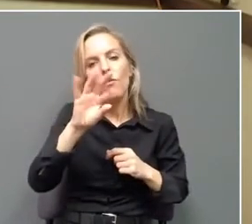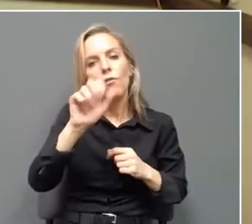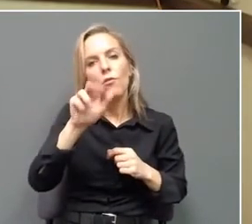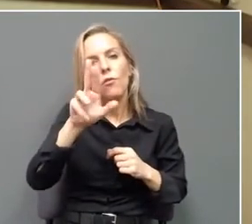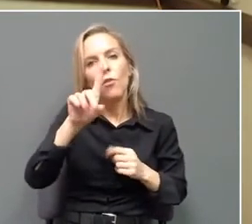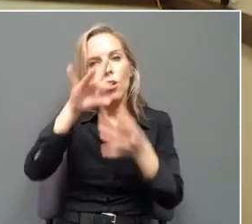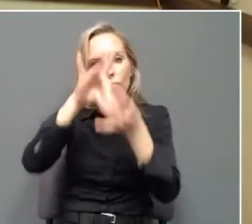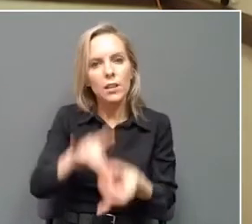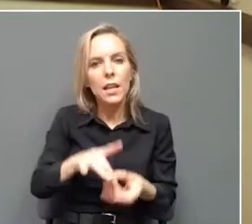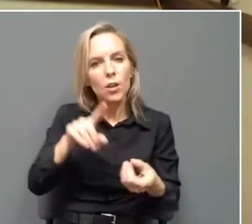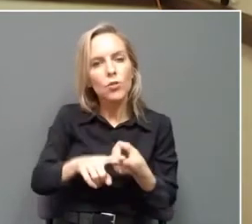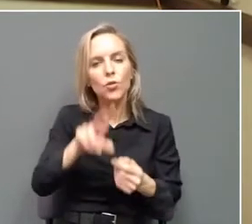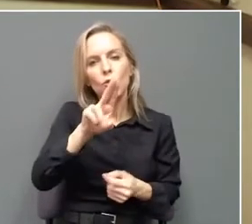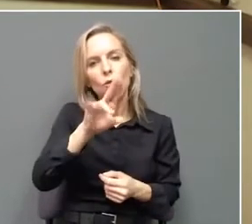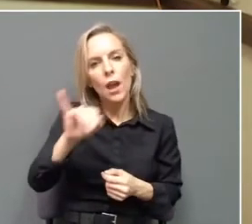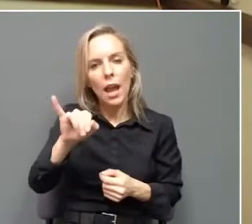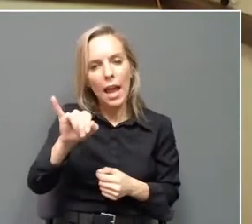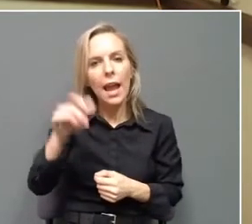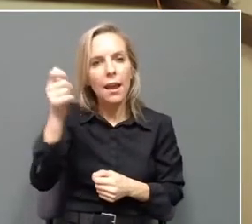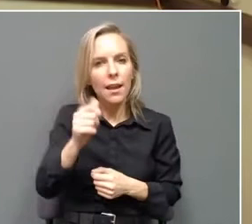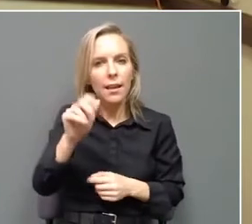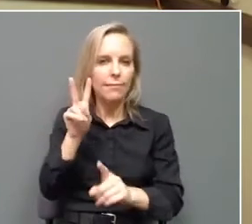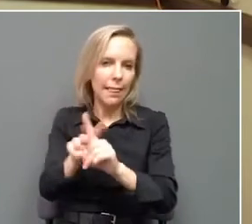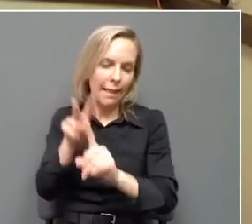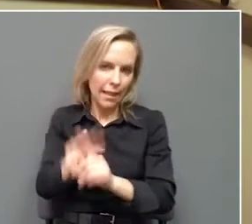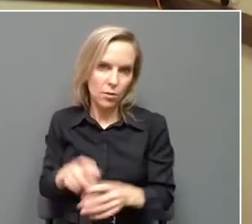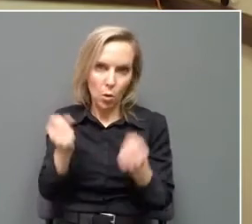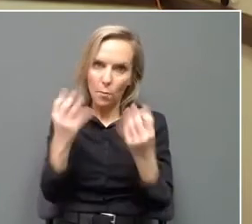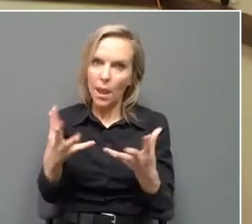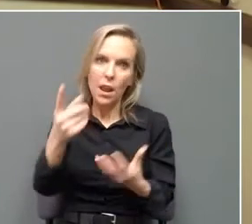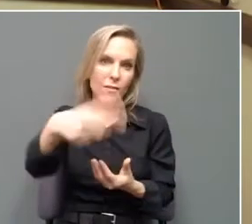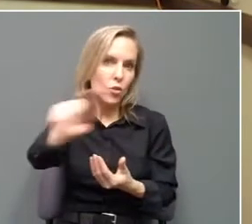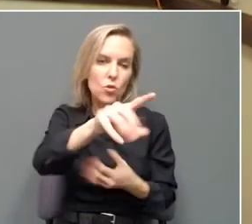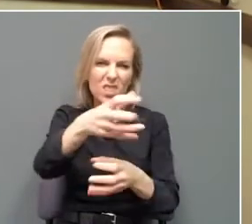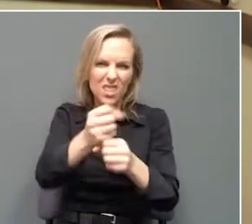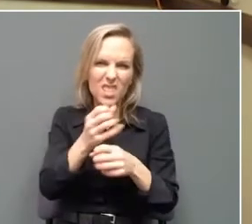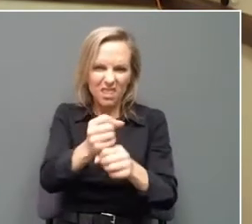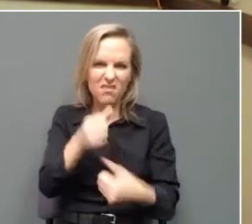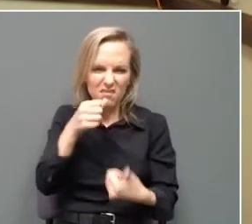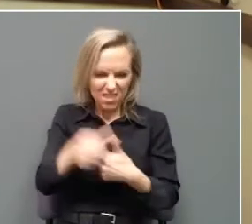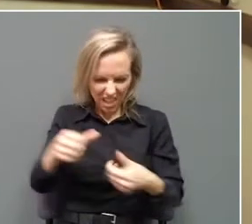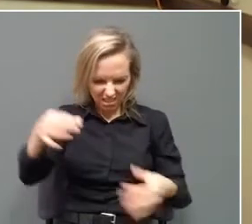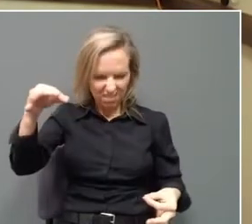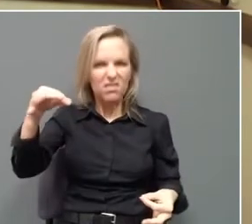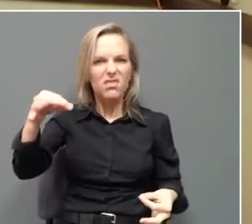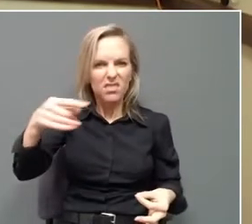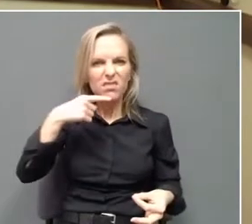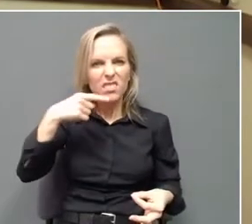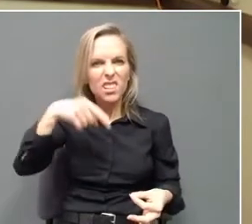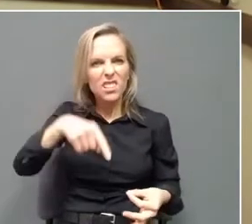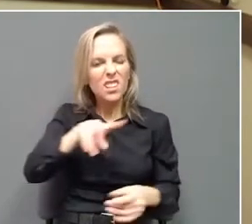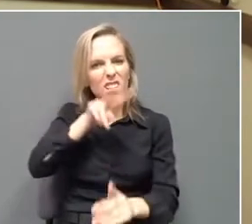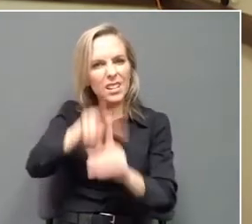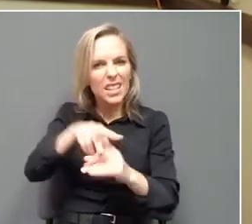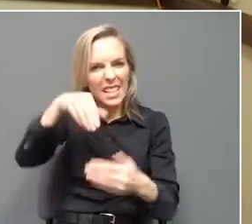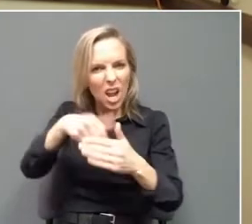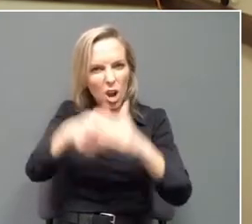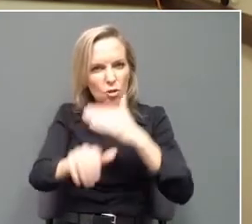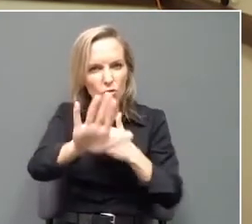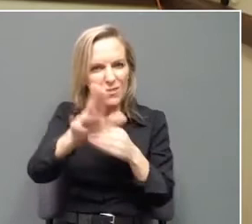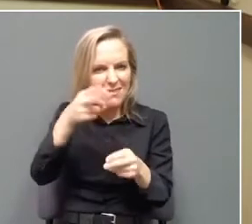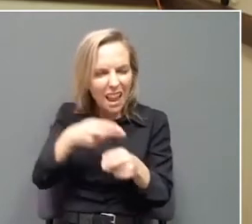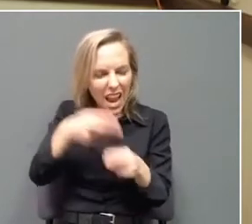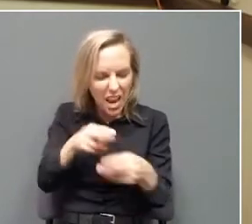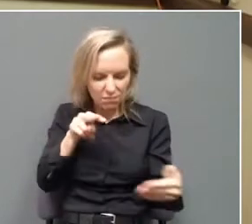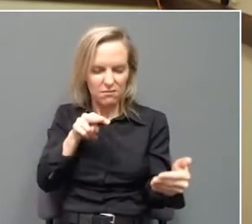UI claims. We know that so many of you out there are getting letters notifying you that a claim was filed in your name and